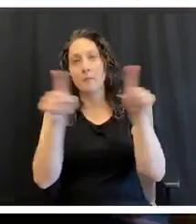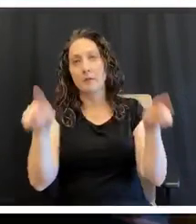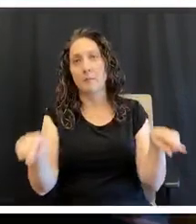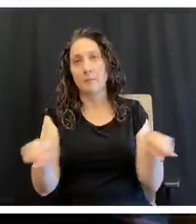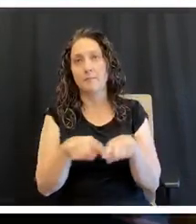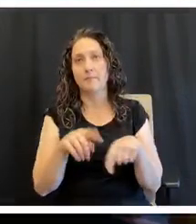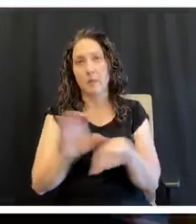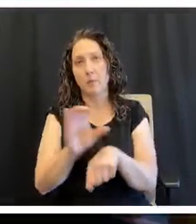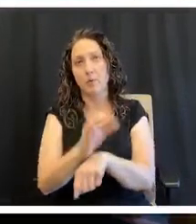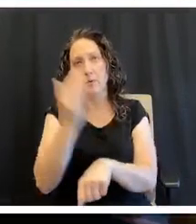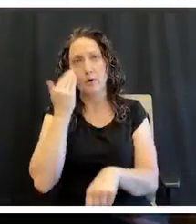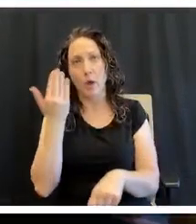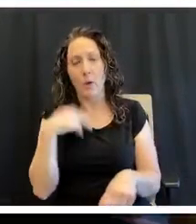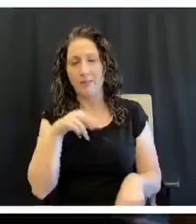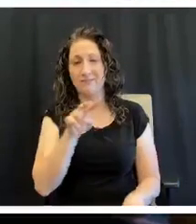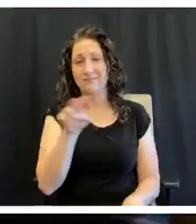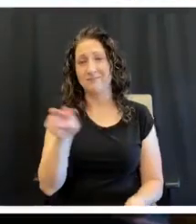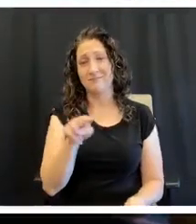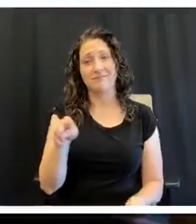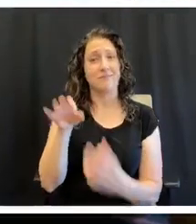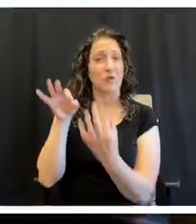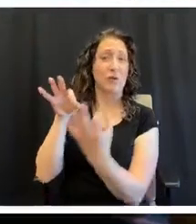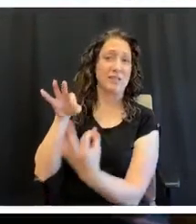go from there.